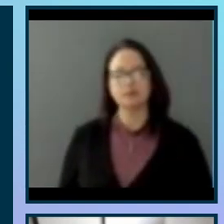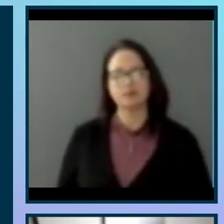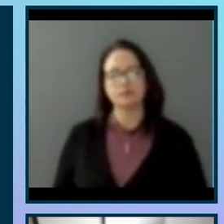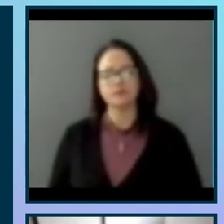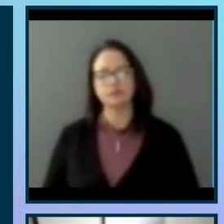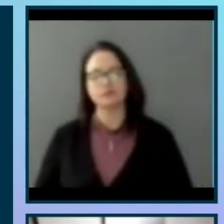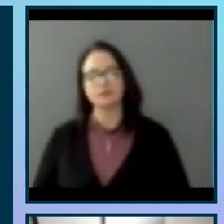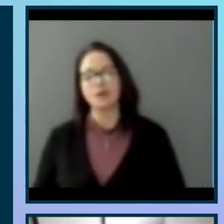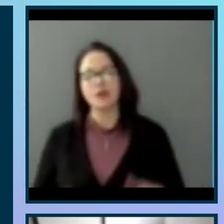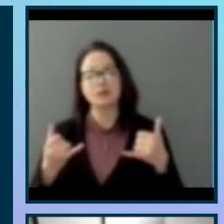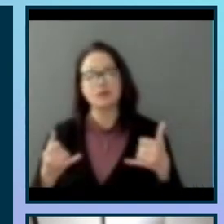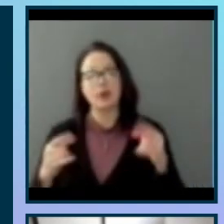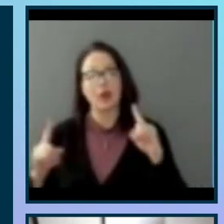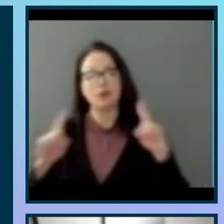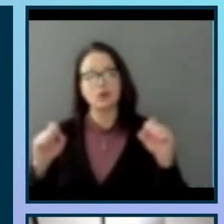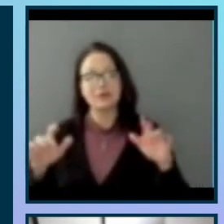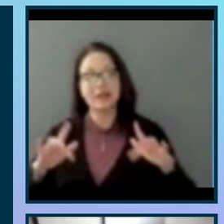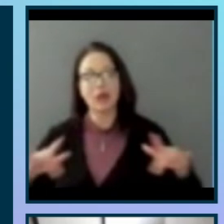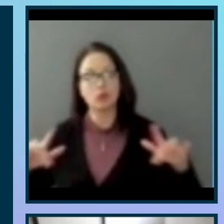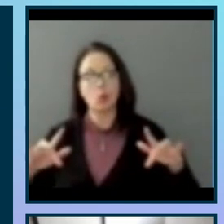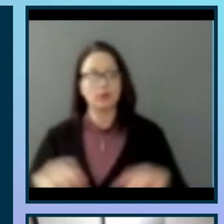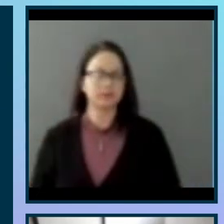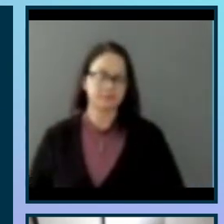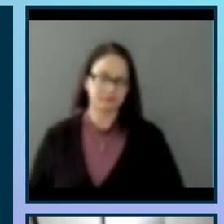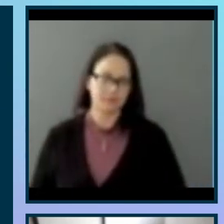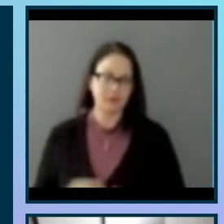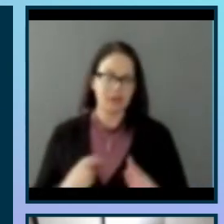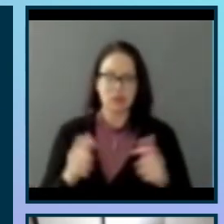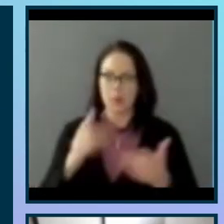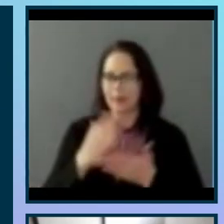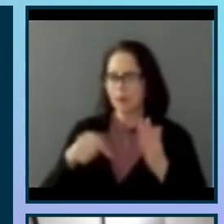So now to the sound recordings. So a big part of this